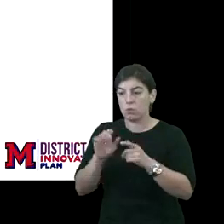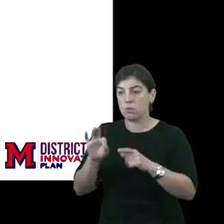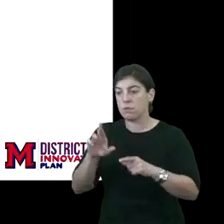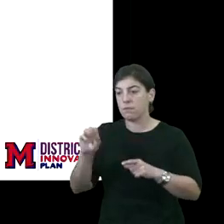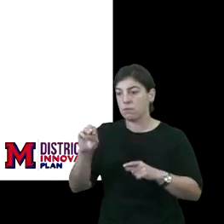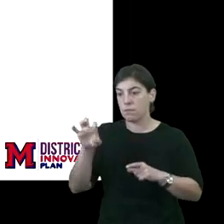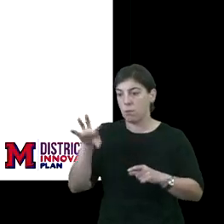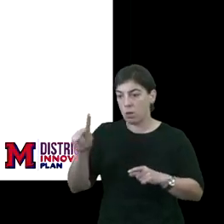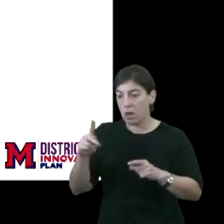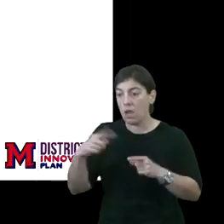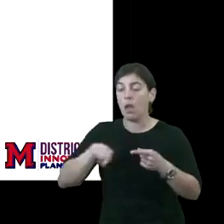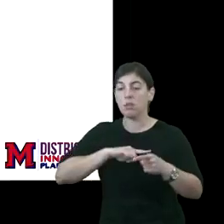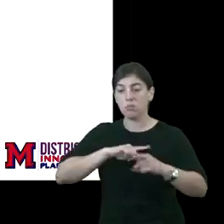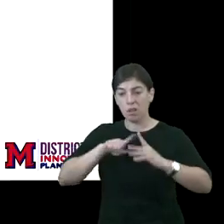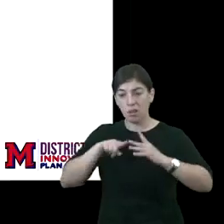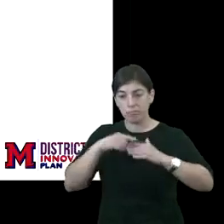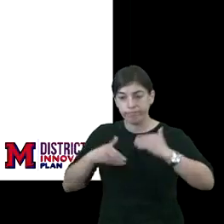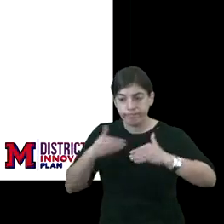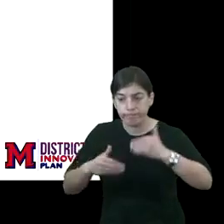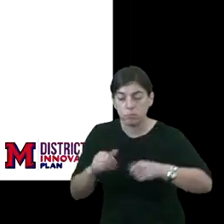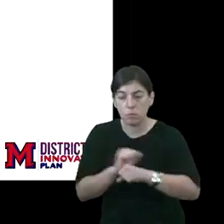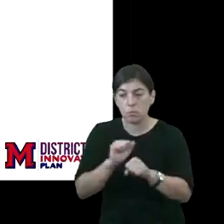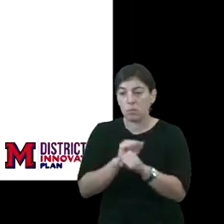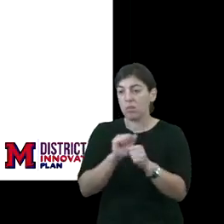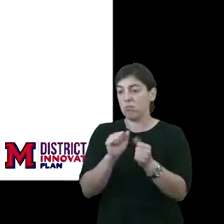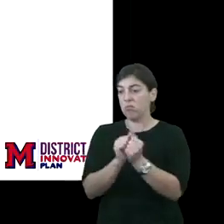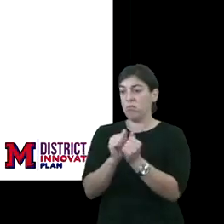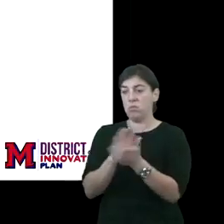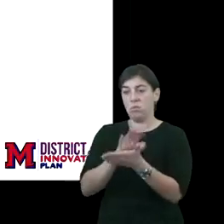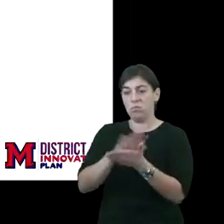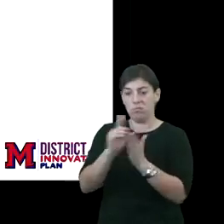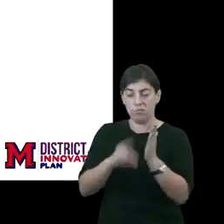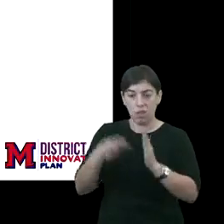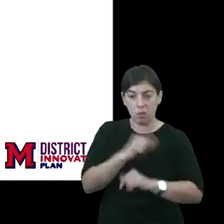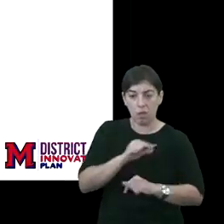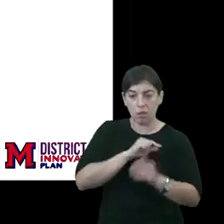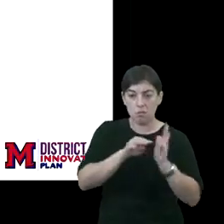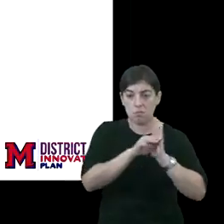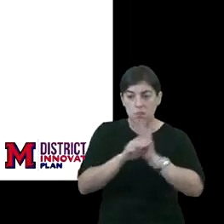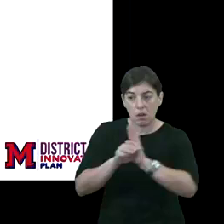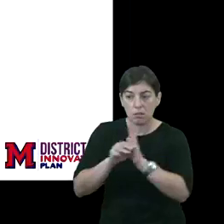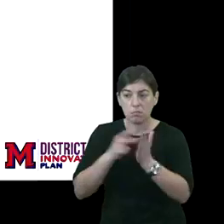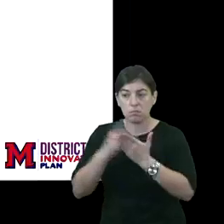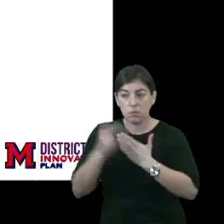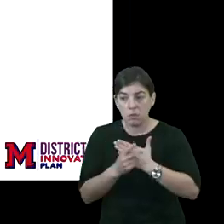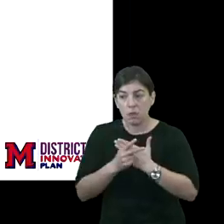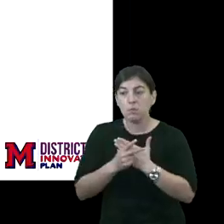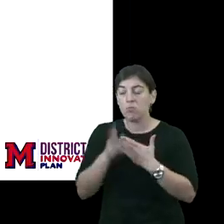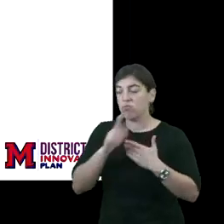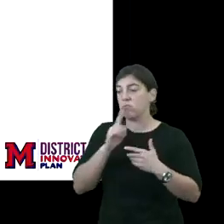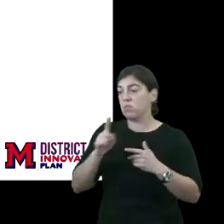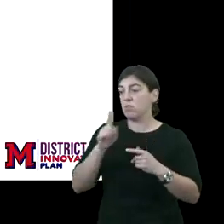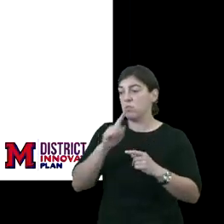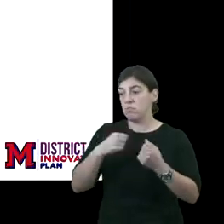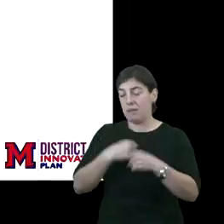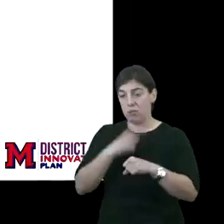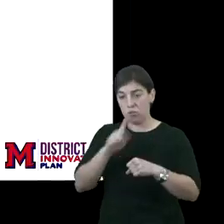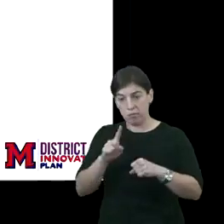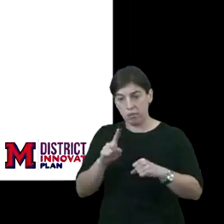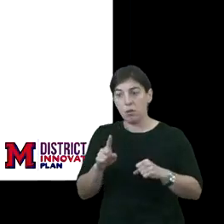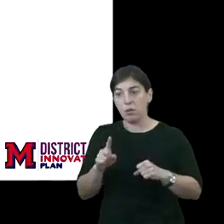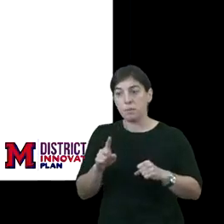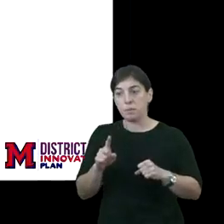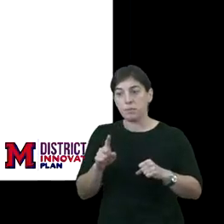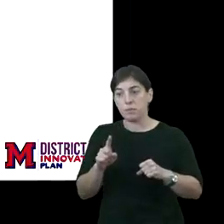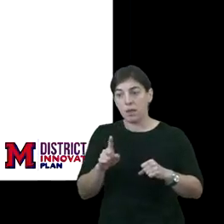begin to really work with schools around designing high quality models and programs is really to ensure that we're putting the